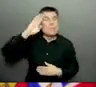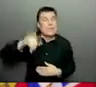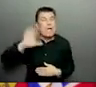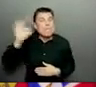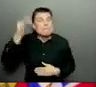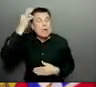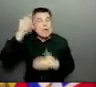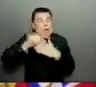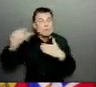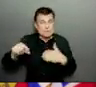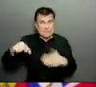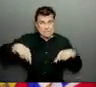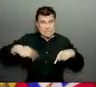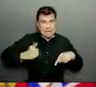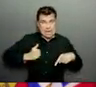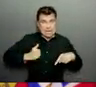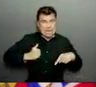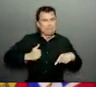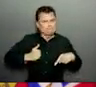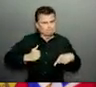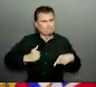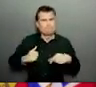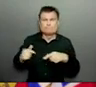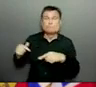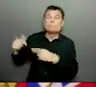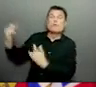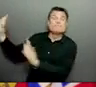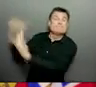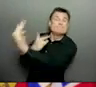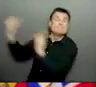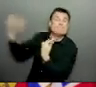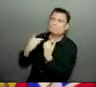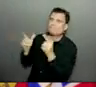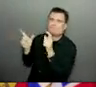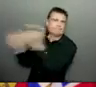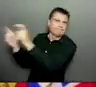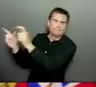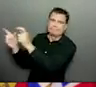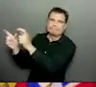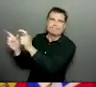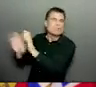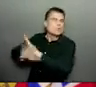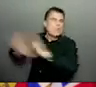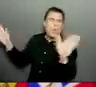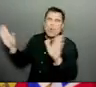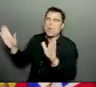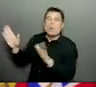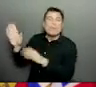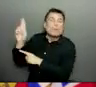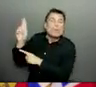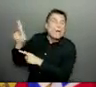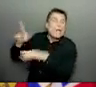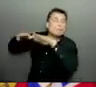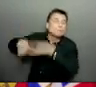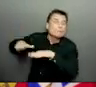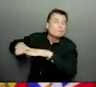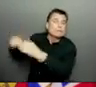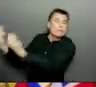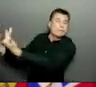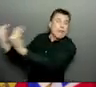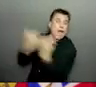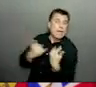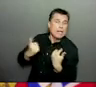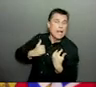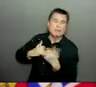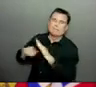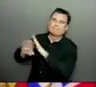that we can get a better handle of where this might have been and what measures we need to take to ensure that it doesn't get introduced and spread